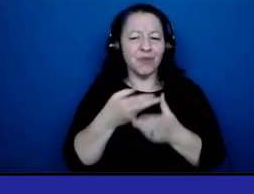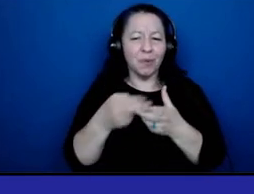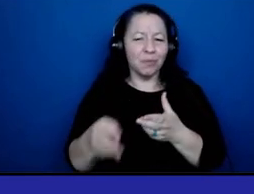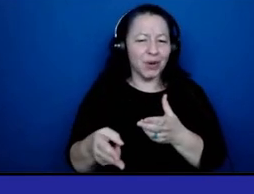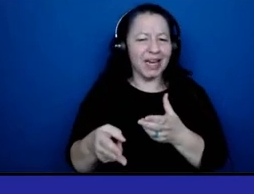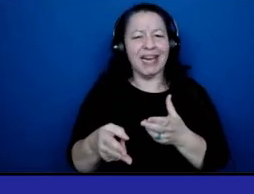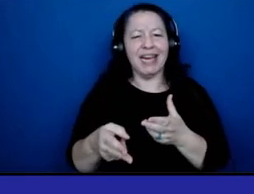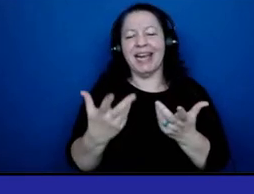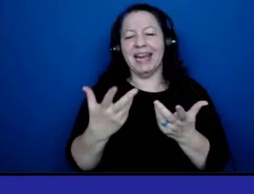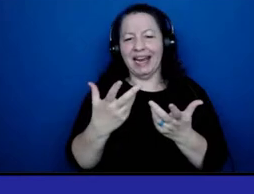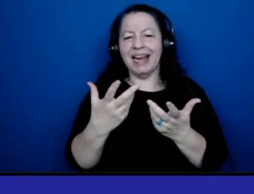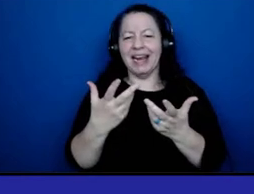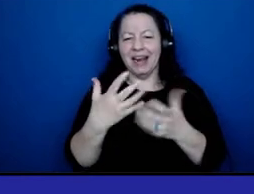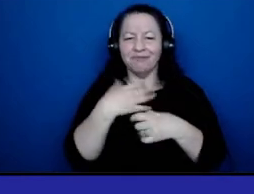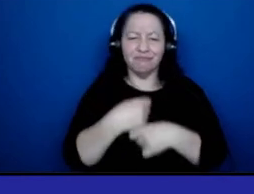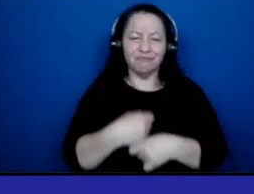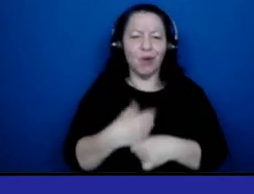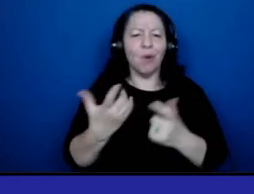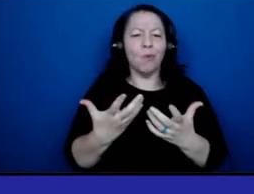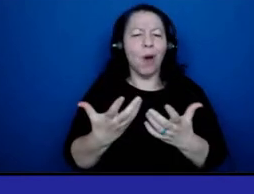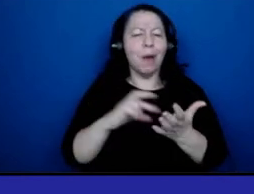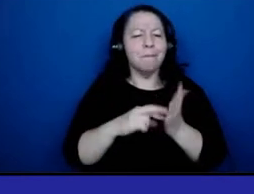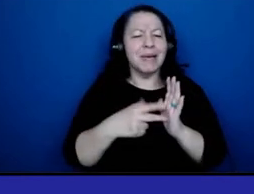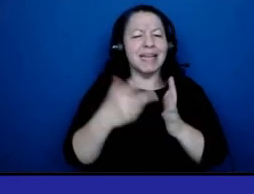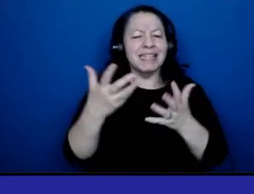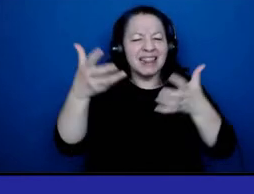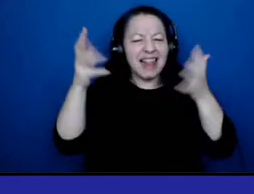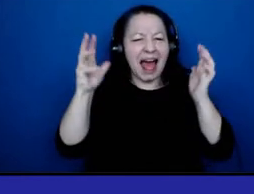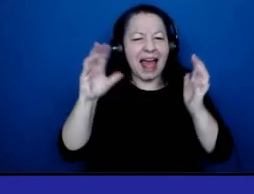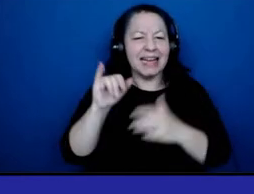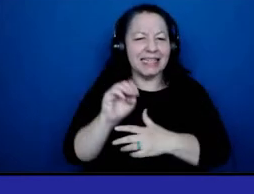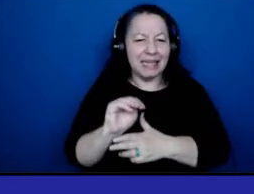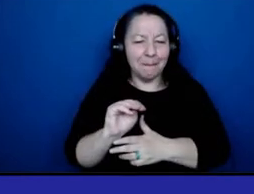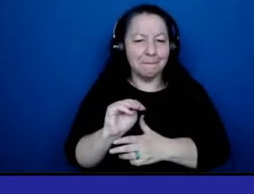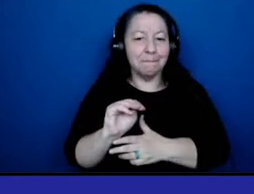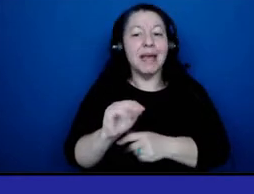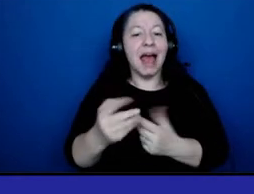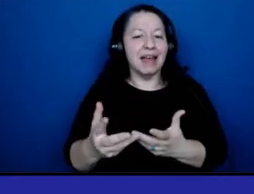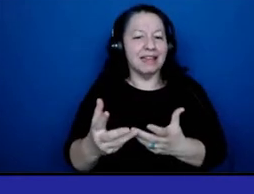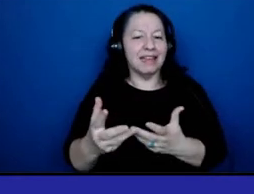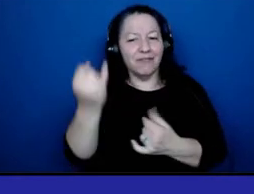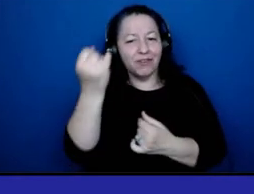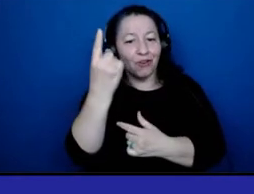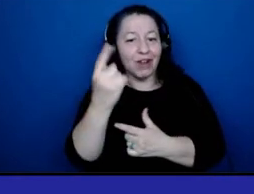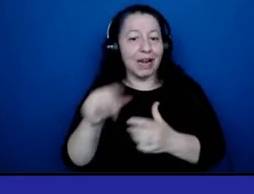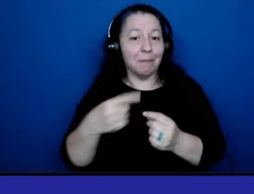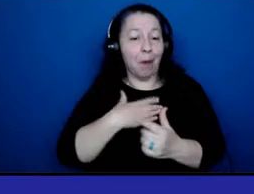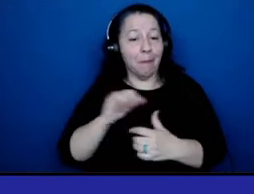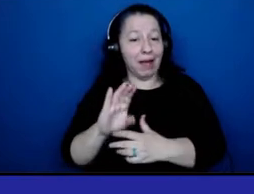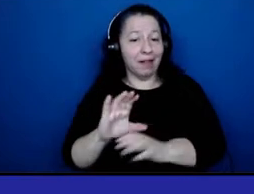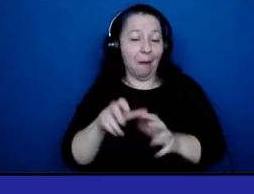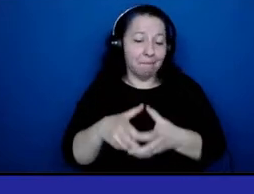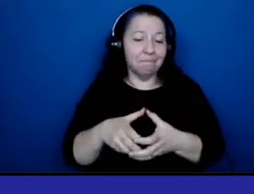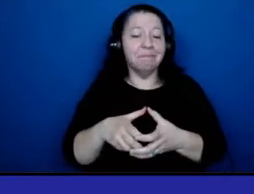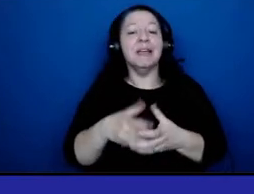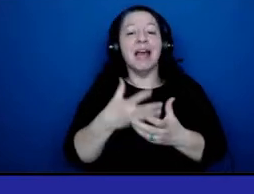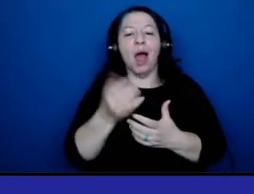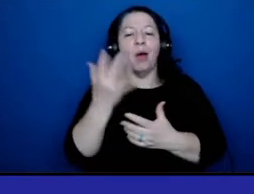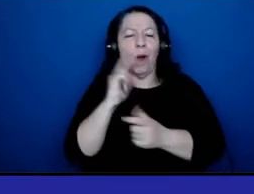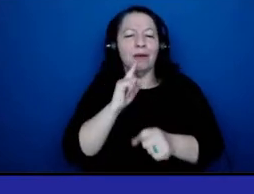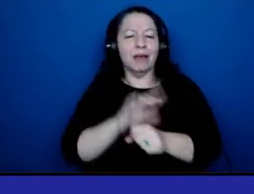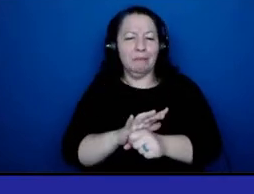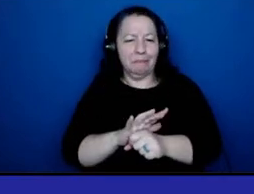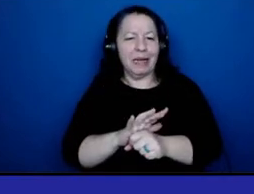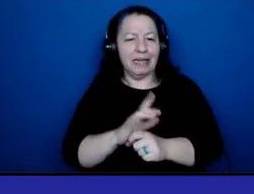what lionism is, and also lend you a lens that will give a scope about my club, about particular, and why we are committed to serve the